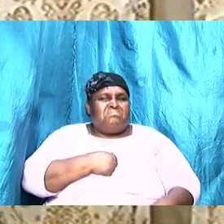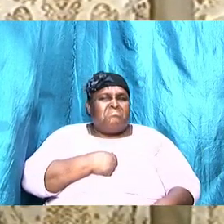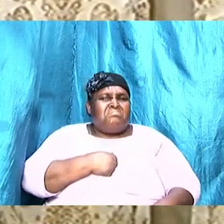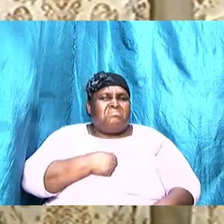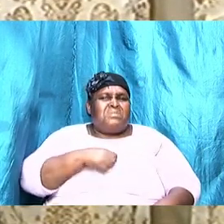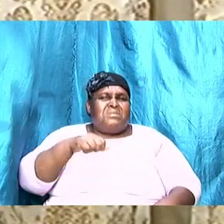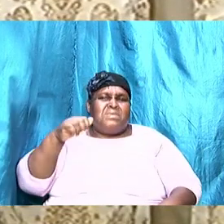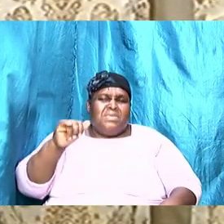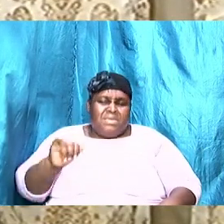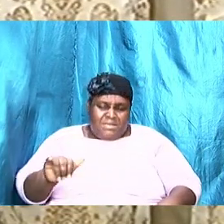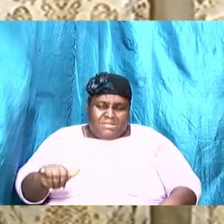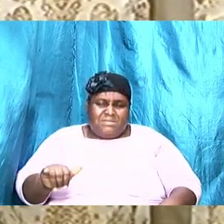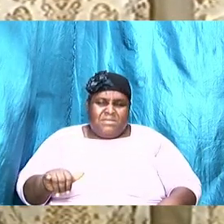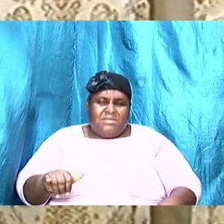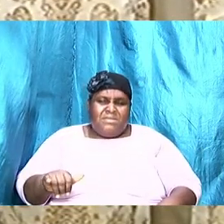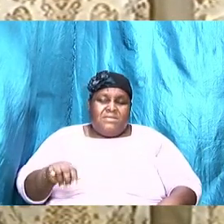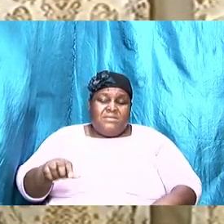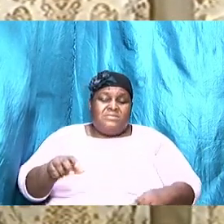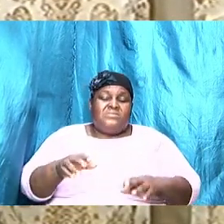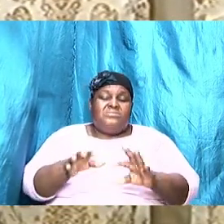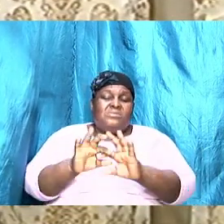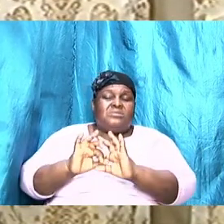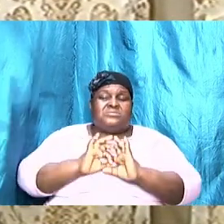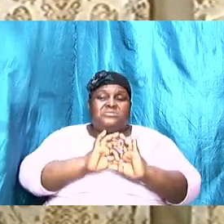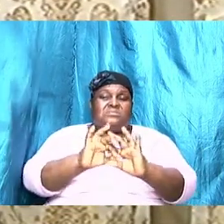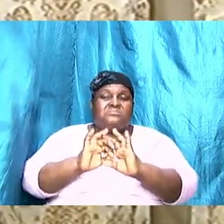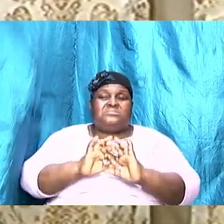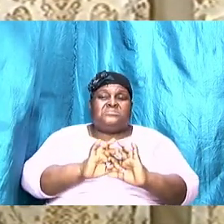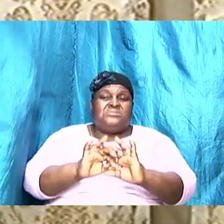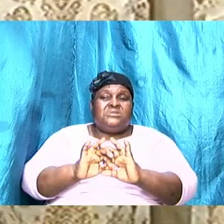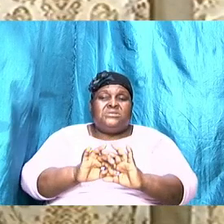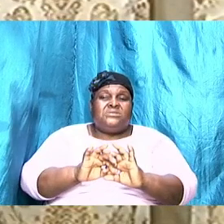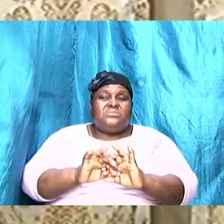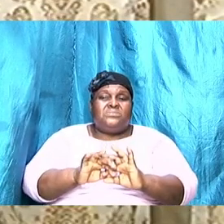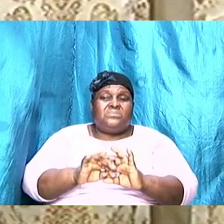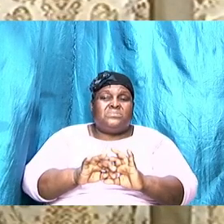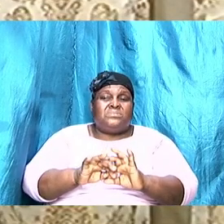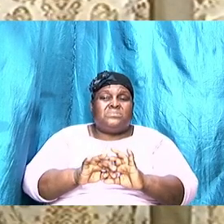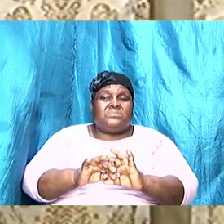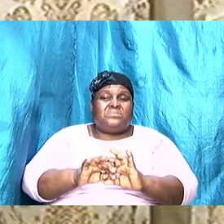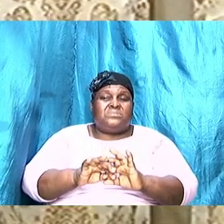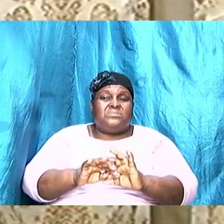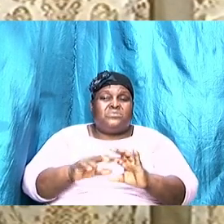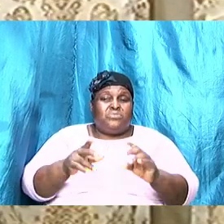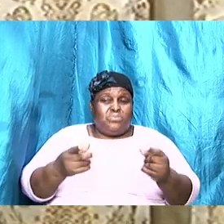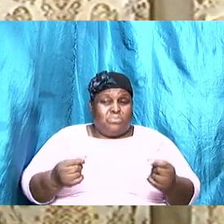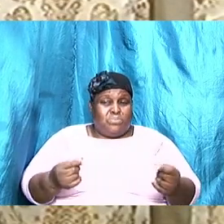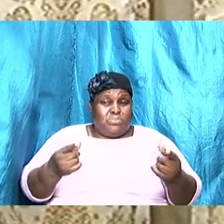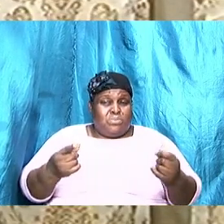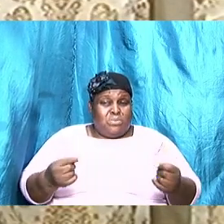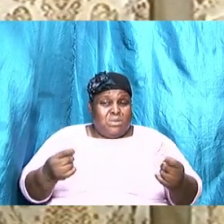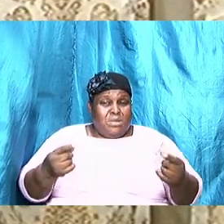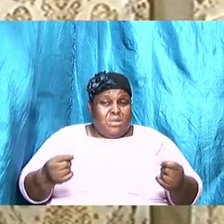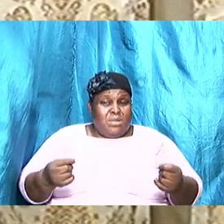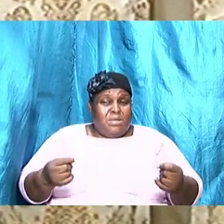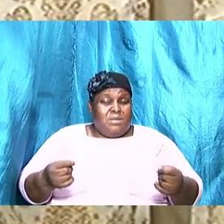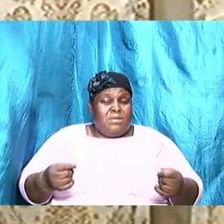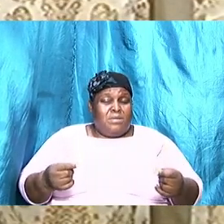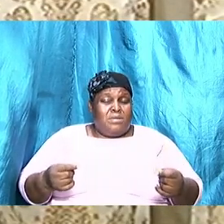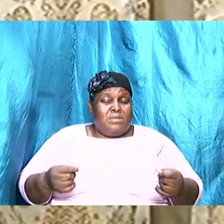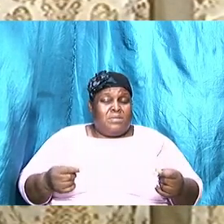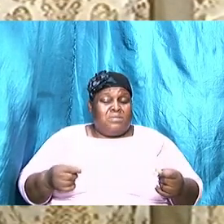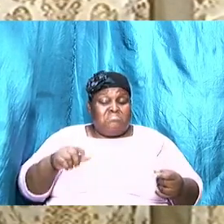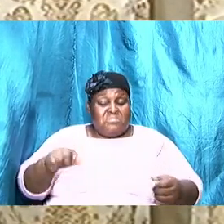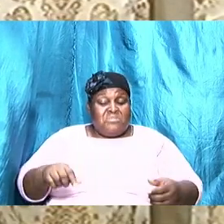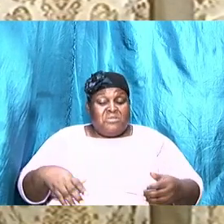This is what makes it tick. This is what allows it to flourish. This is what causes it to move